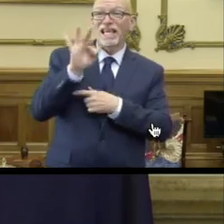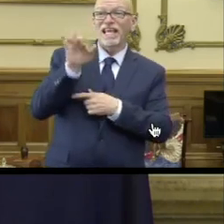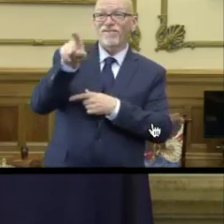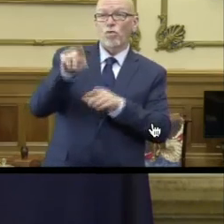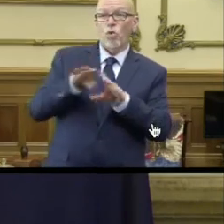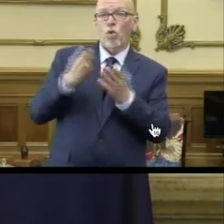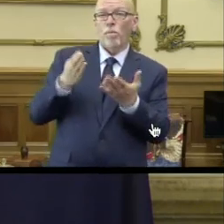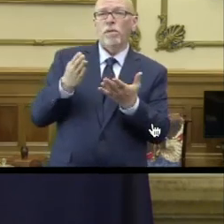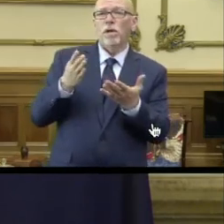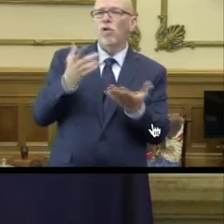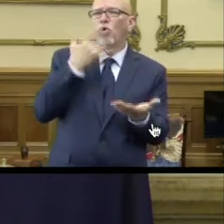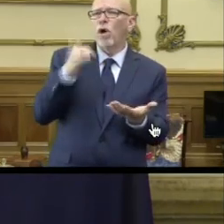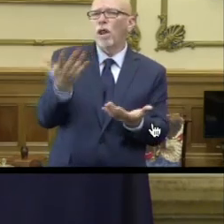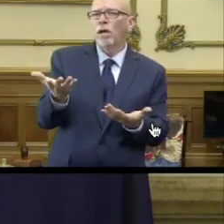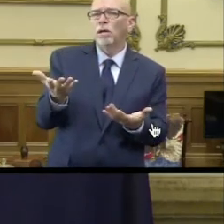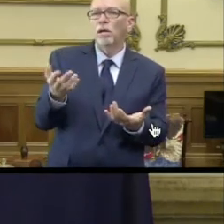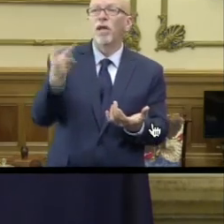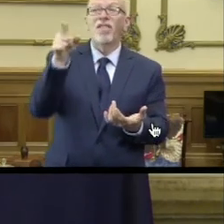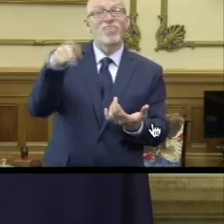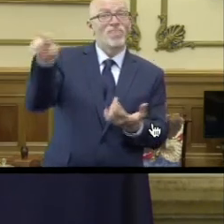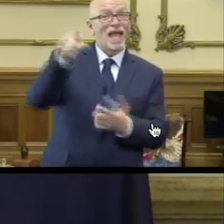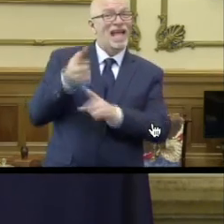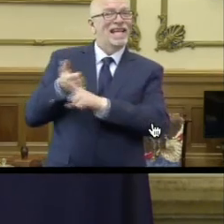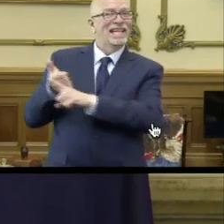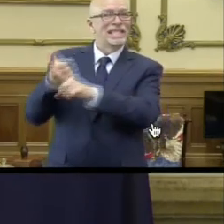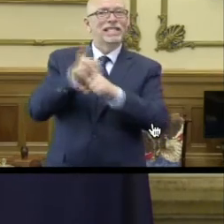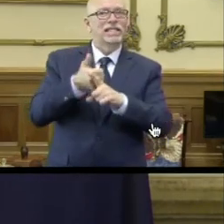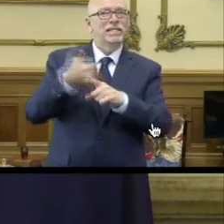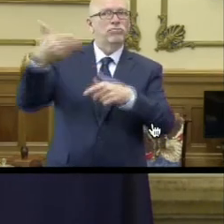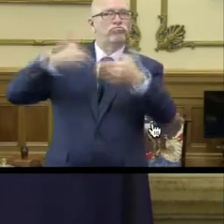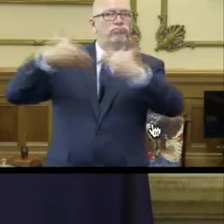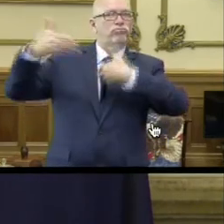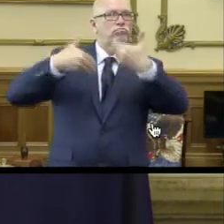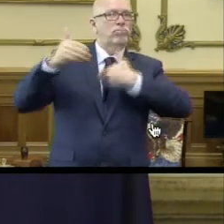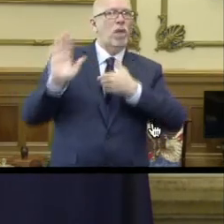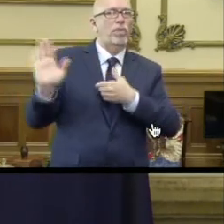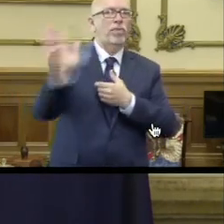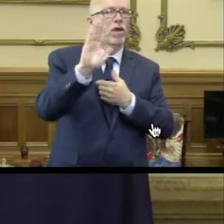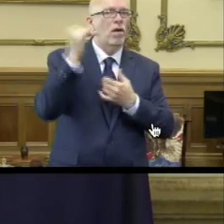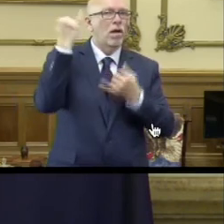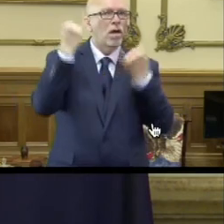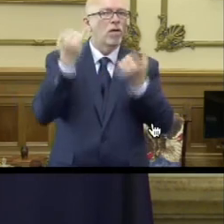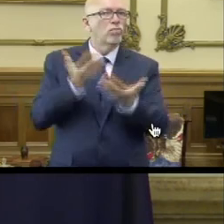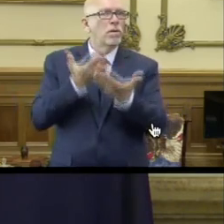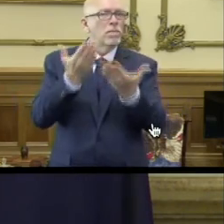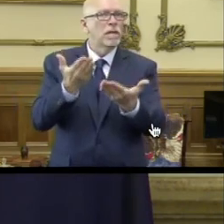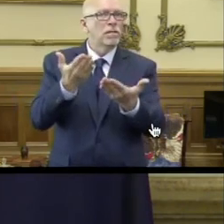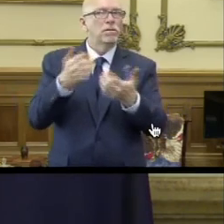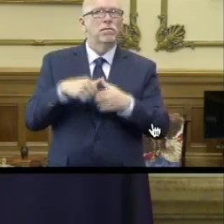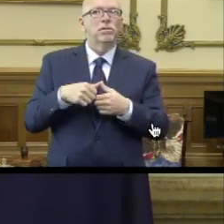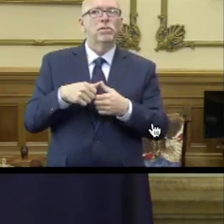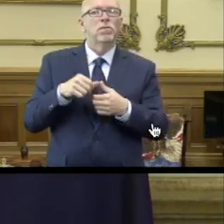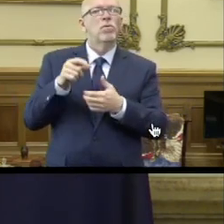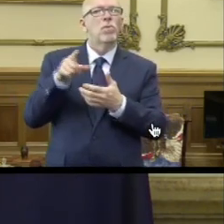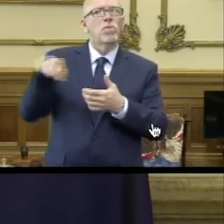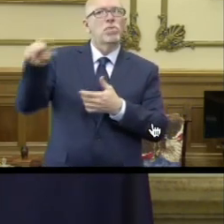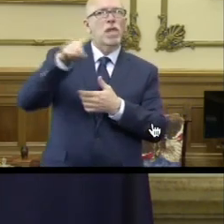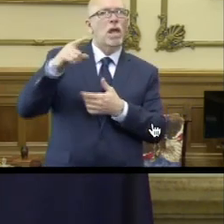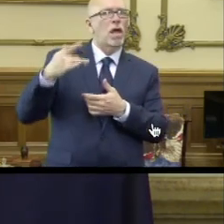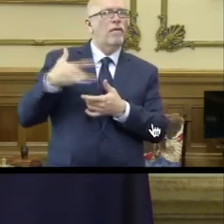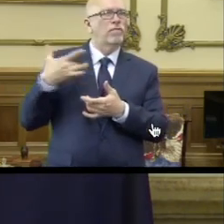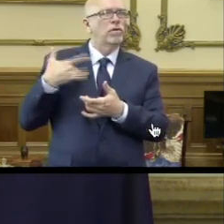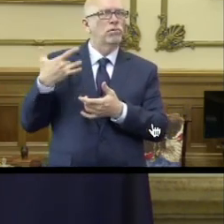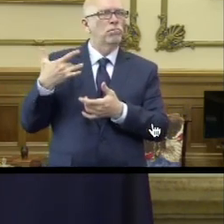reopen, how would you? They themselves put forward recommendations that they supported